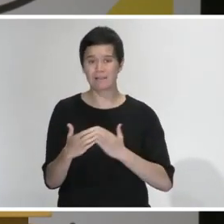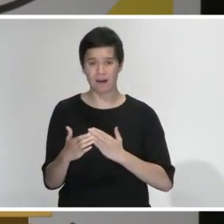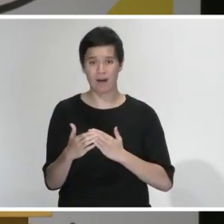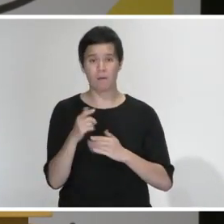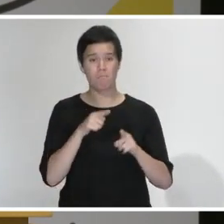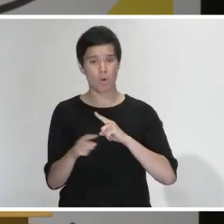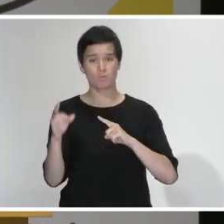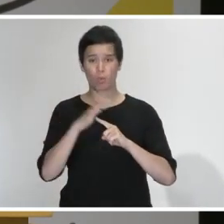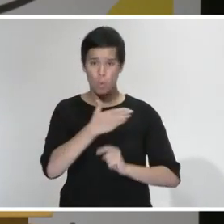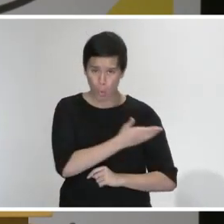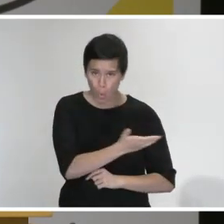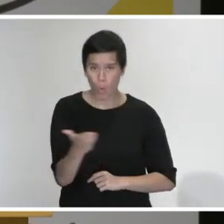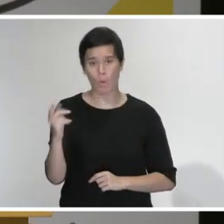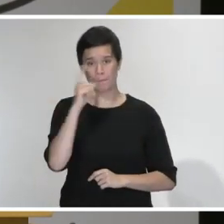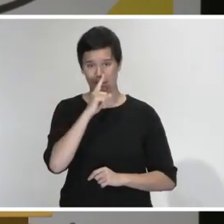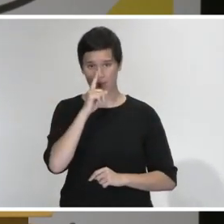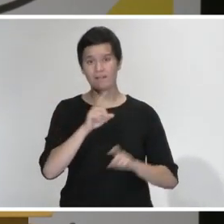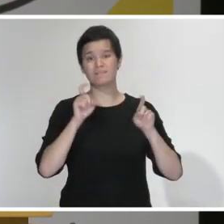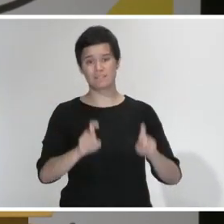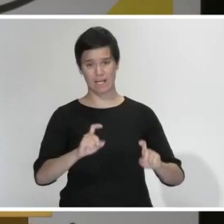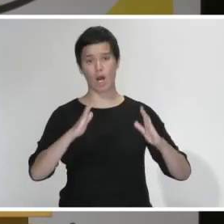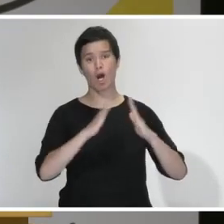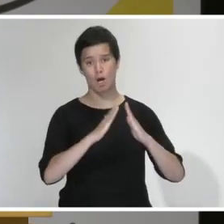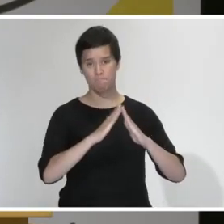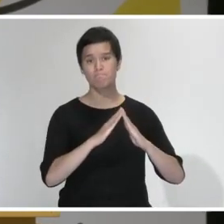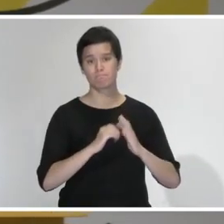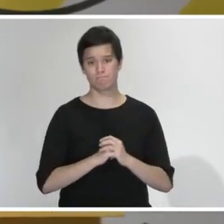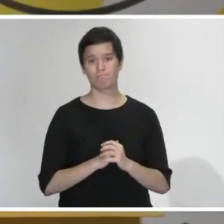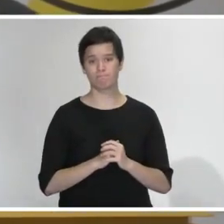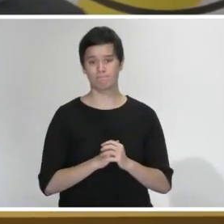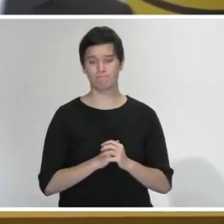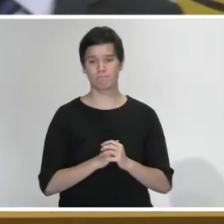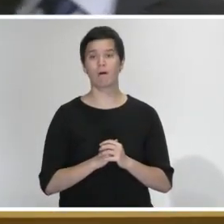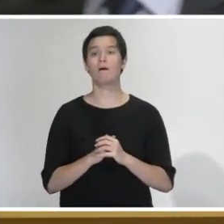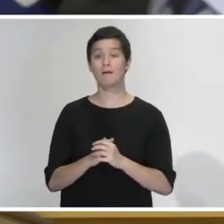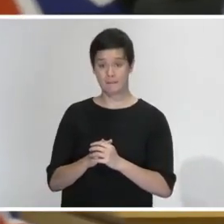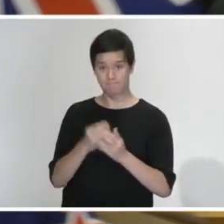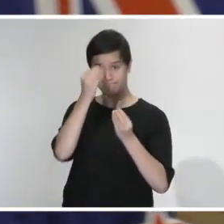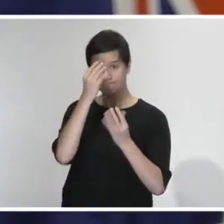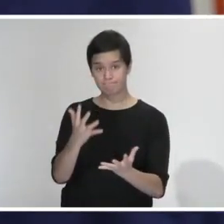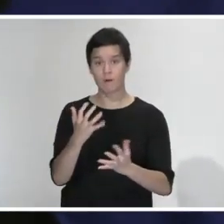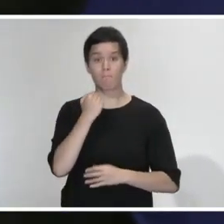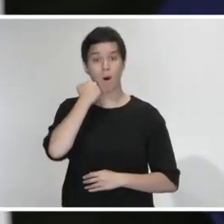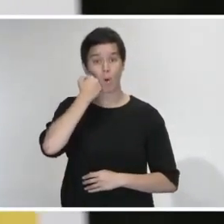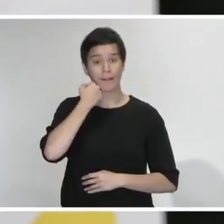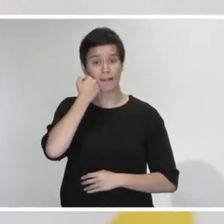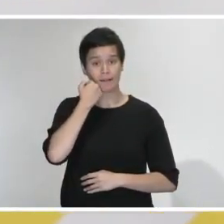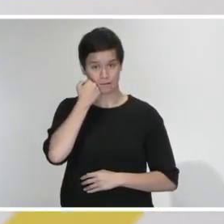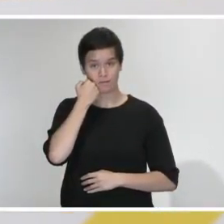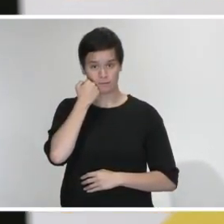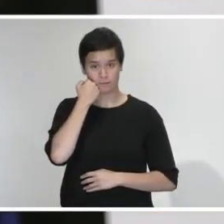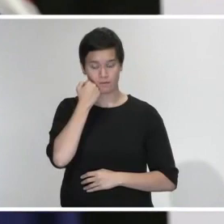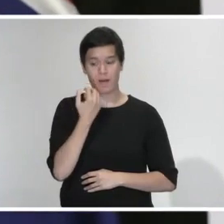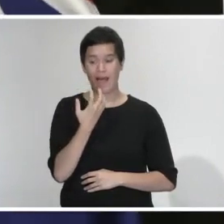the advice stands for all groups. At the moment, just to update you the moment, the numbers for Māori who are presenting with COVID-19 is 91.